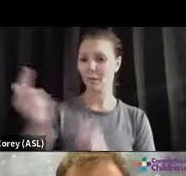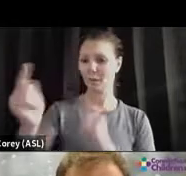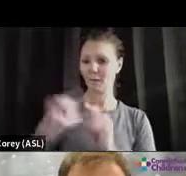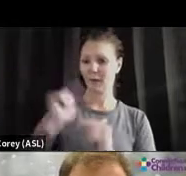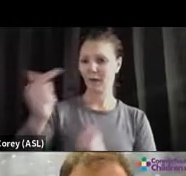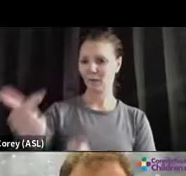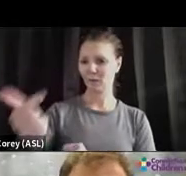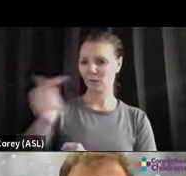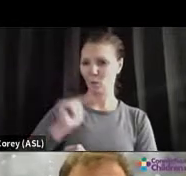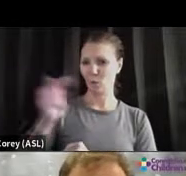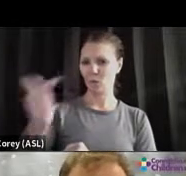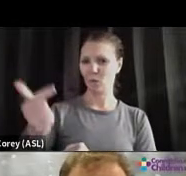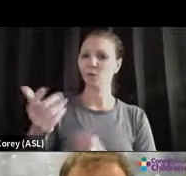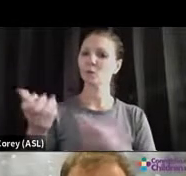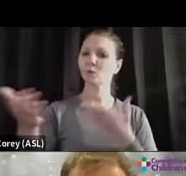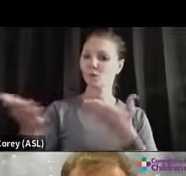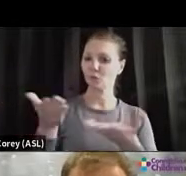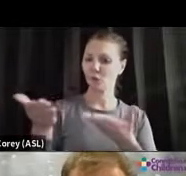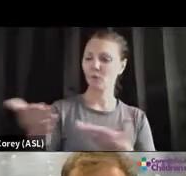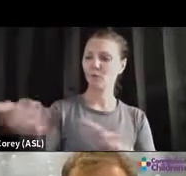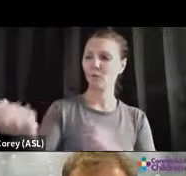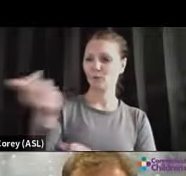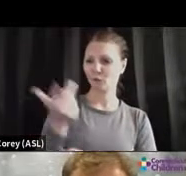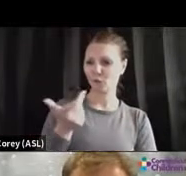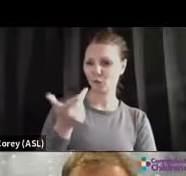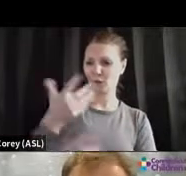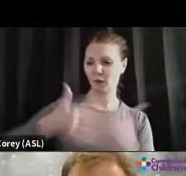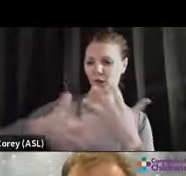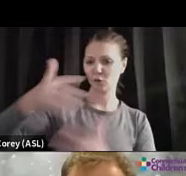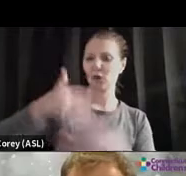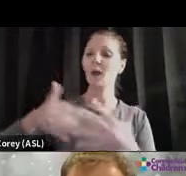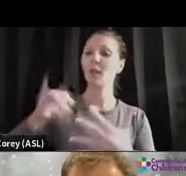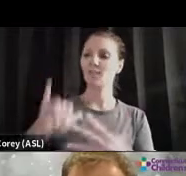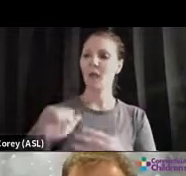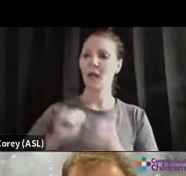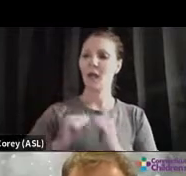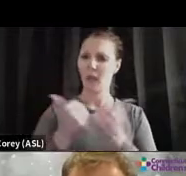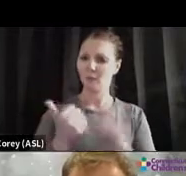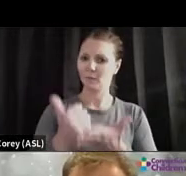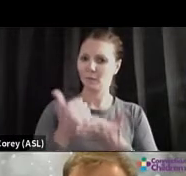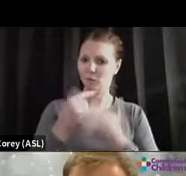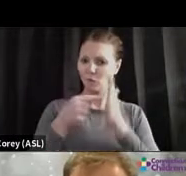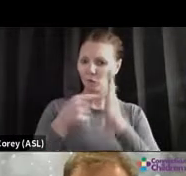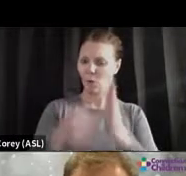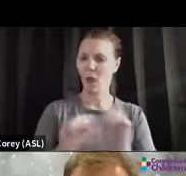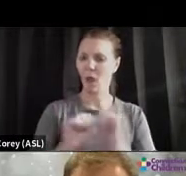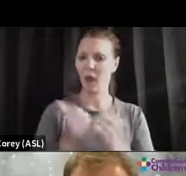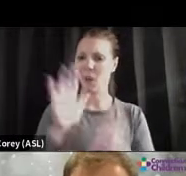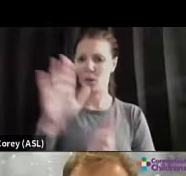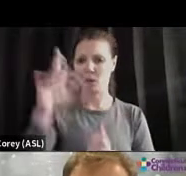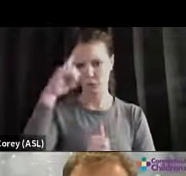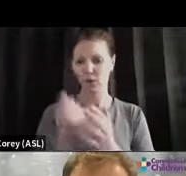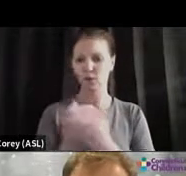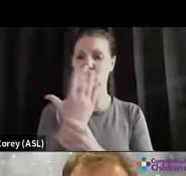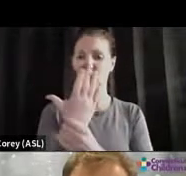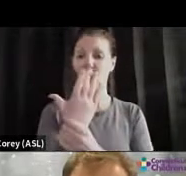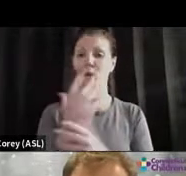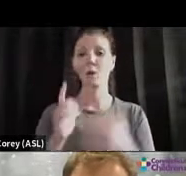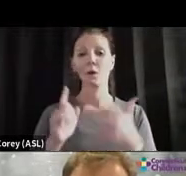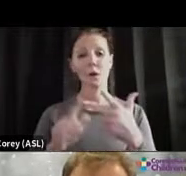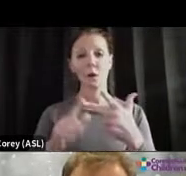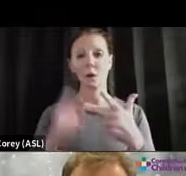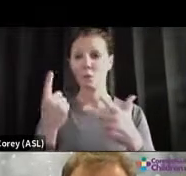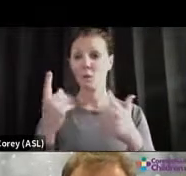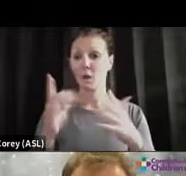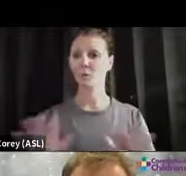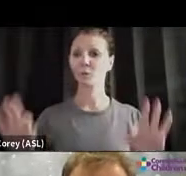serve and return interaction really shapes how the brain learns and grows. But there's one final point that's really important. We know that a lot